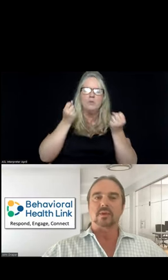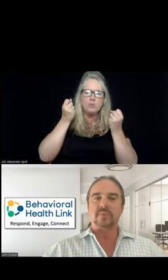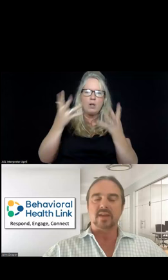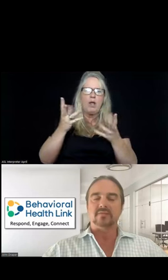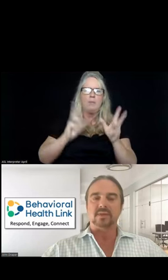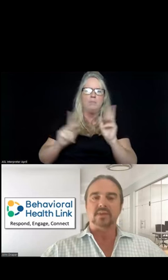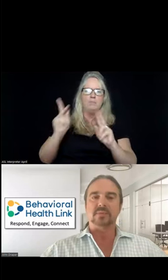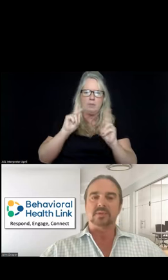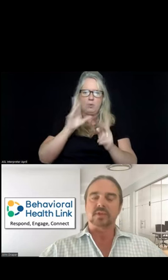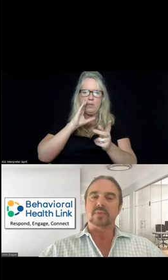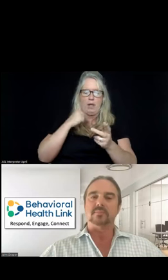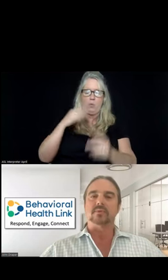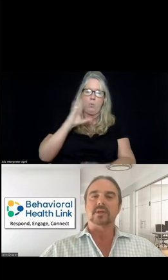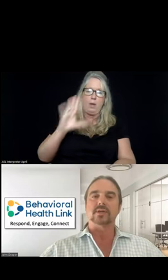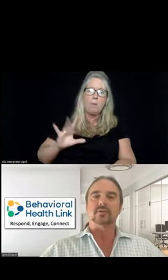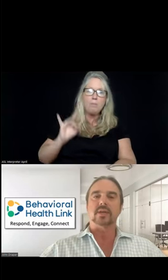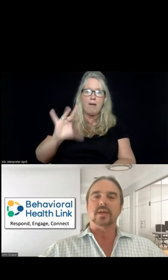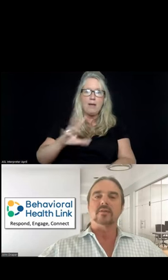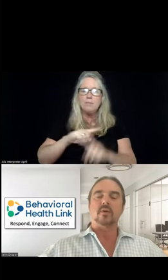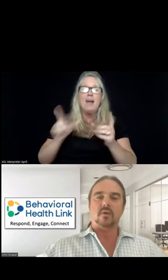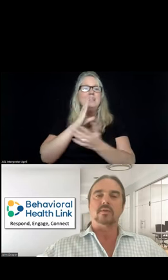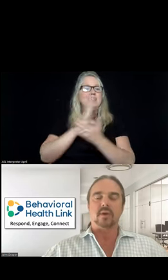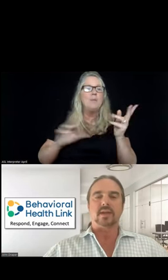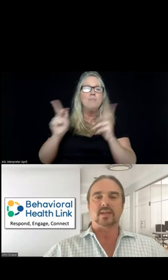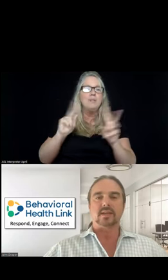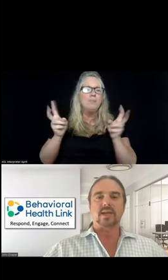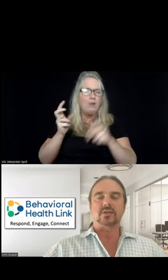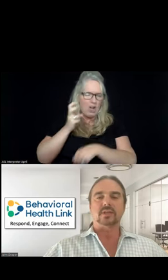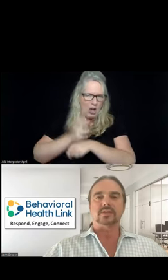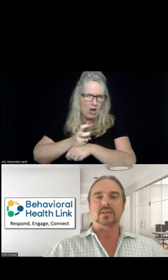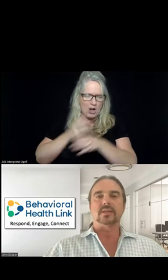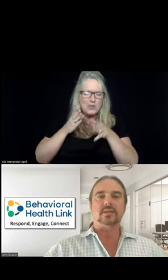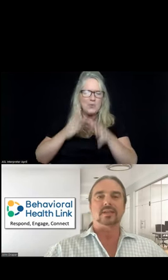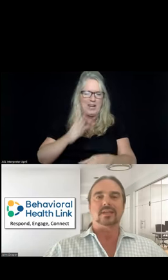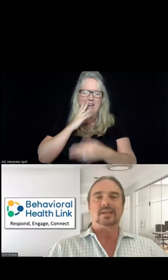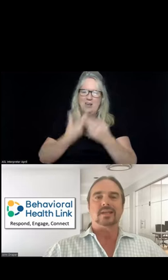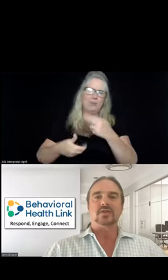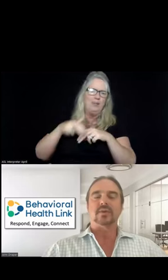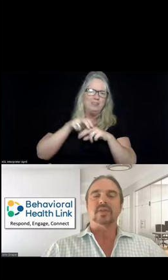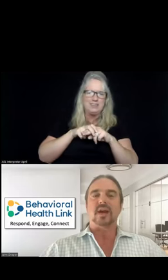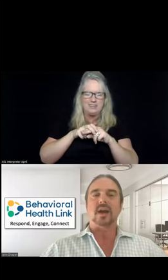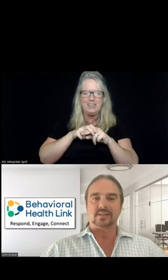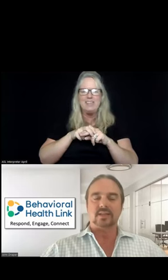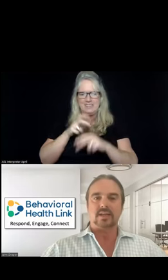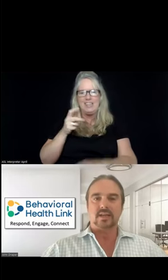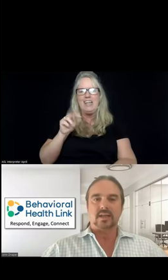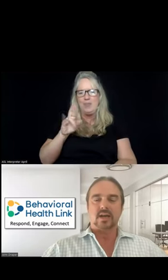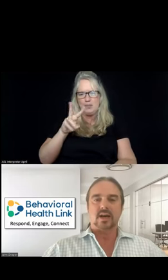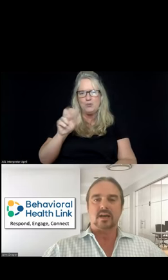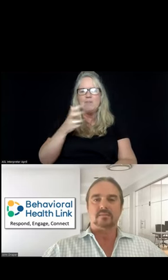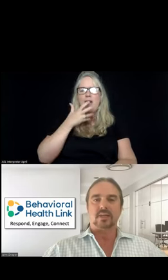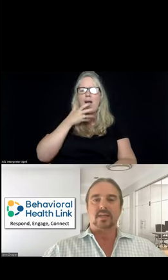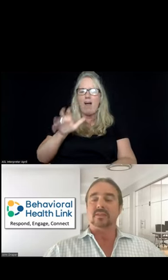pay for these, but there's some people who are going to do it the hard way and actually sit in the trivia hot seat.